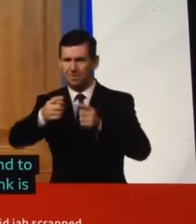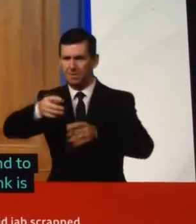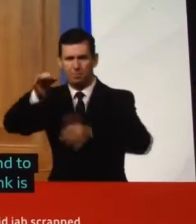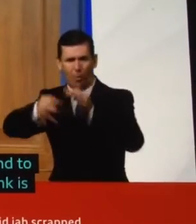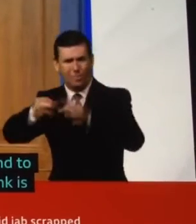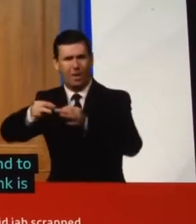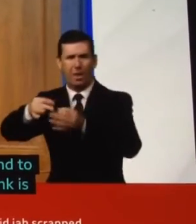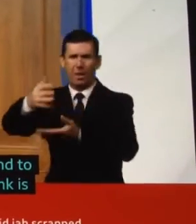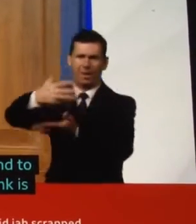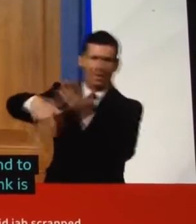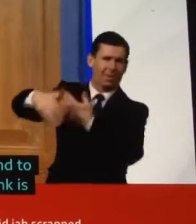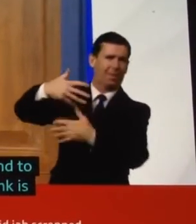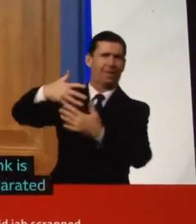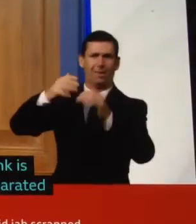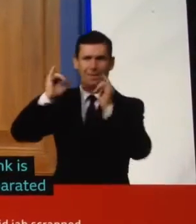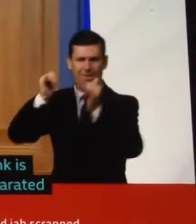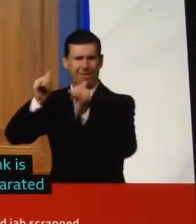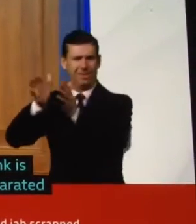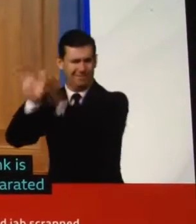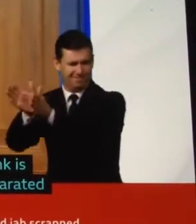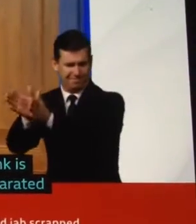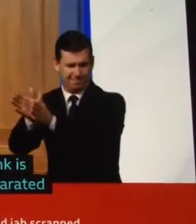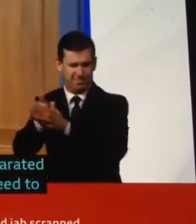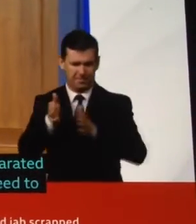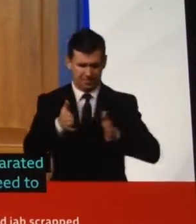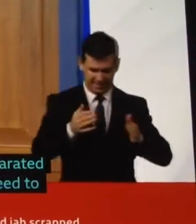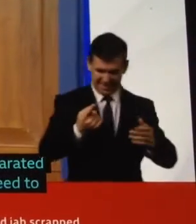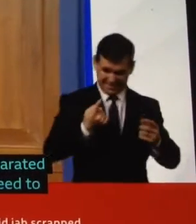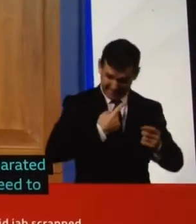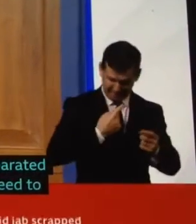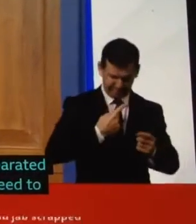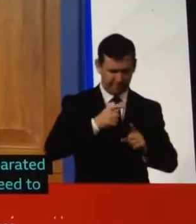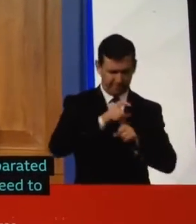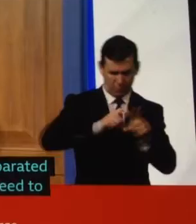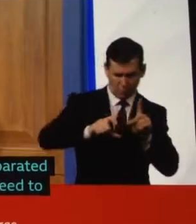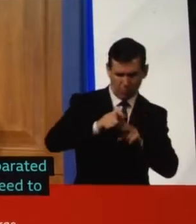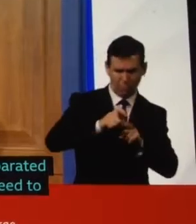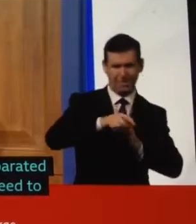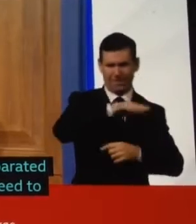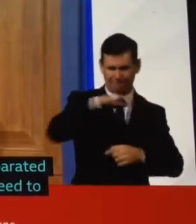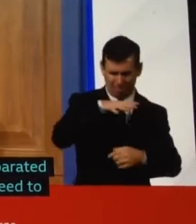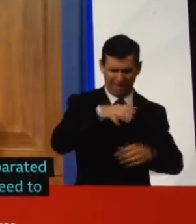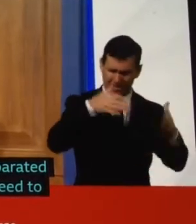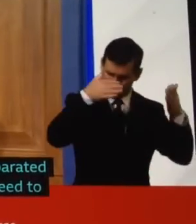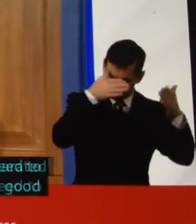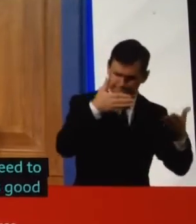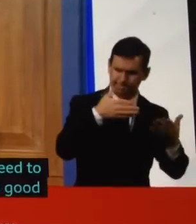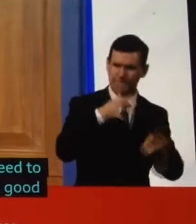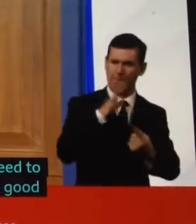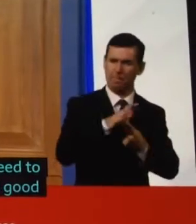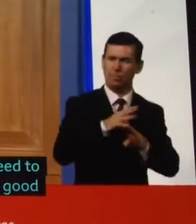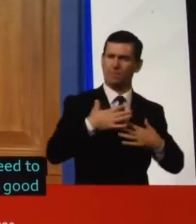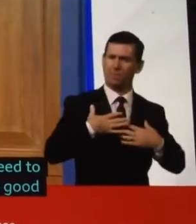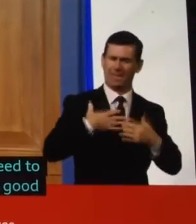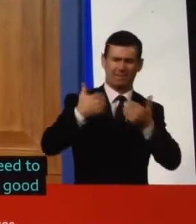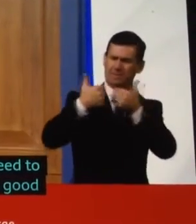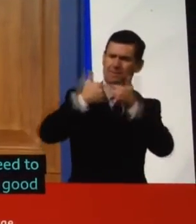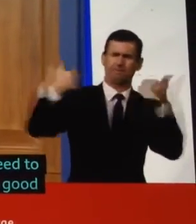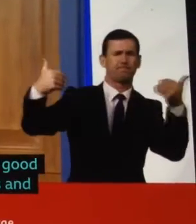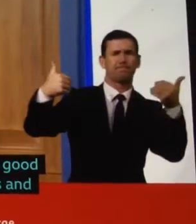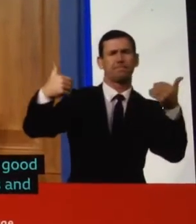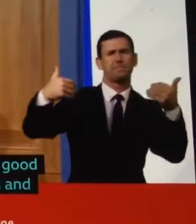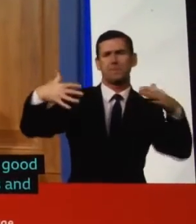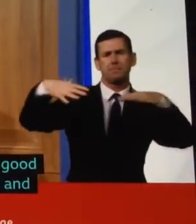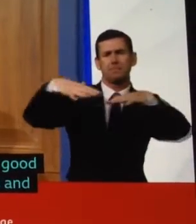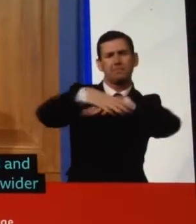to think seriously about what's good for them, their communities, their families, their workplaces, and the wider country. And people, I think,